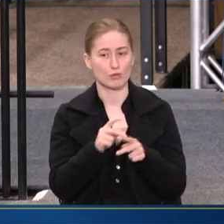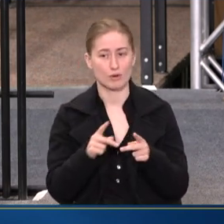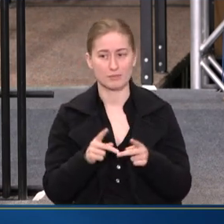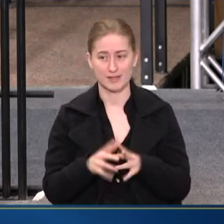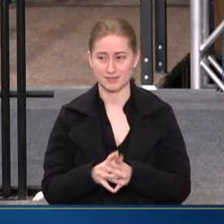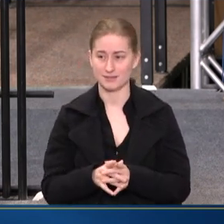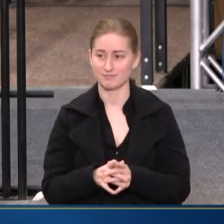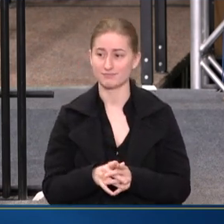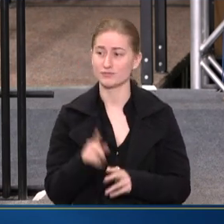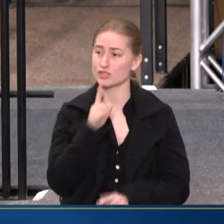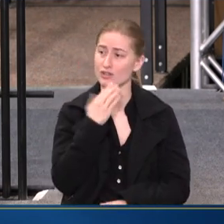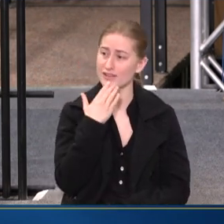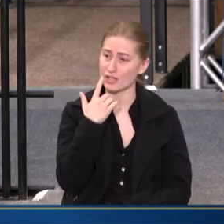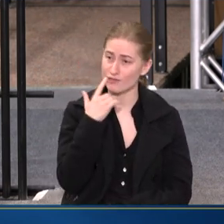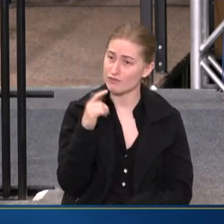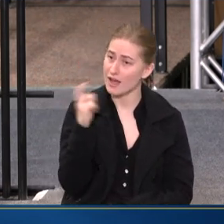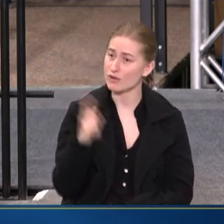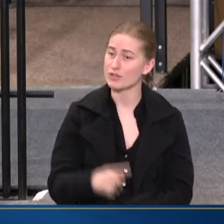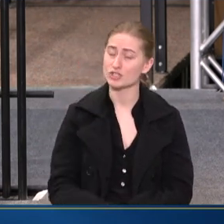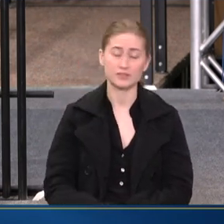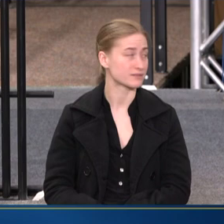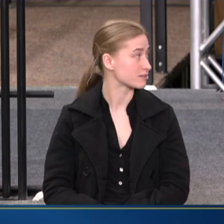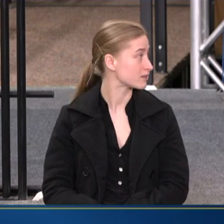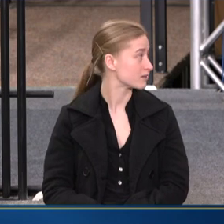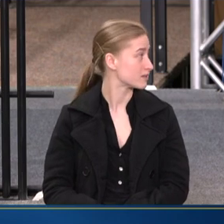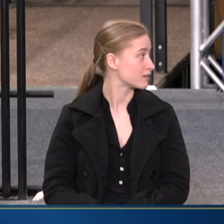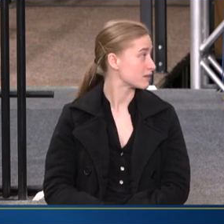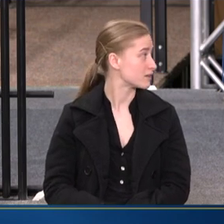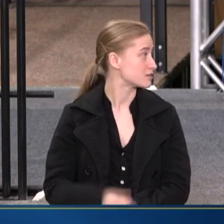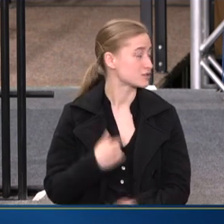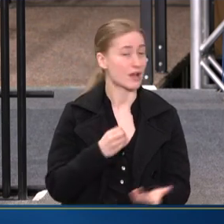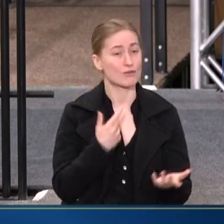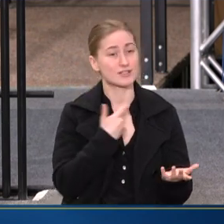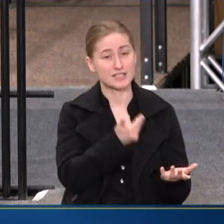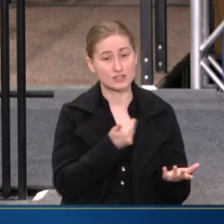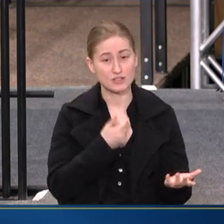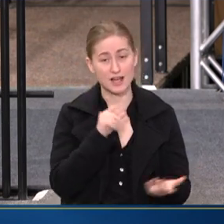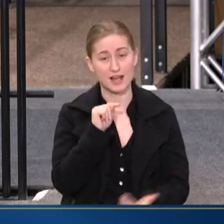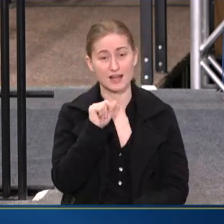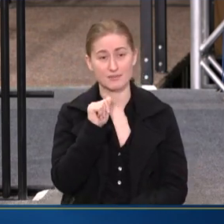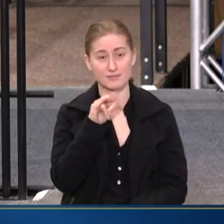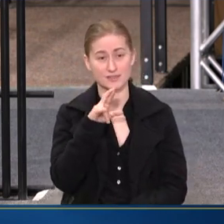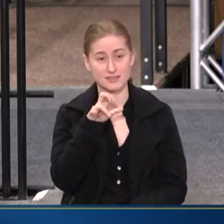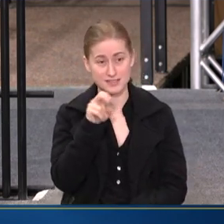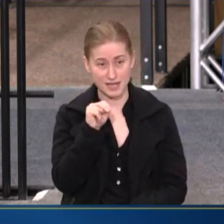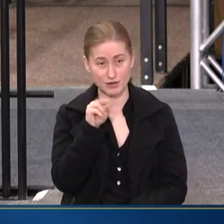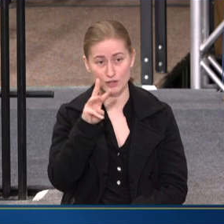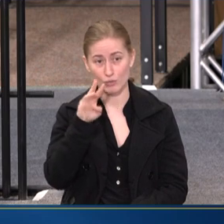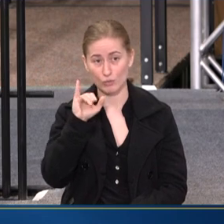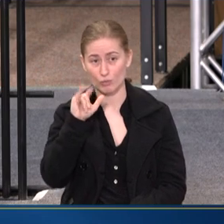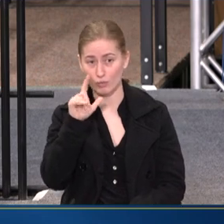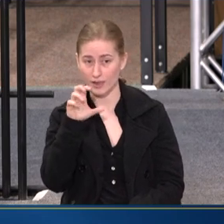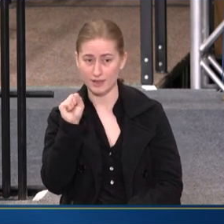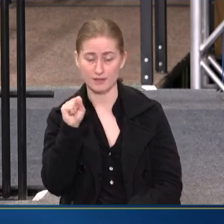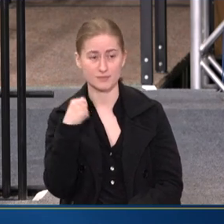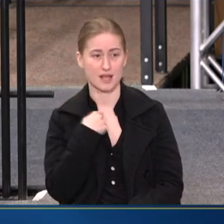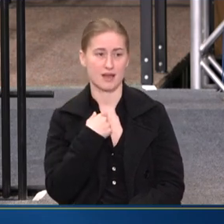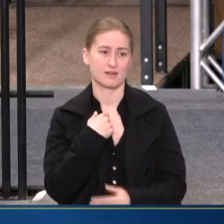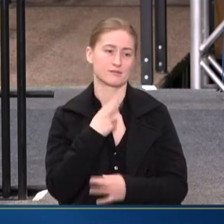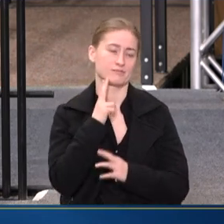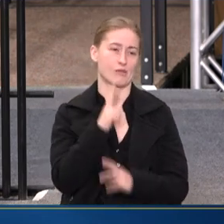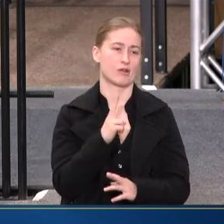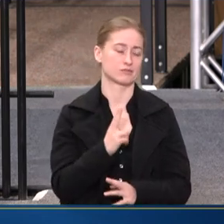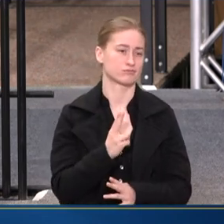THANK YOU SO MUCH FOR THAT QUESTION. BY WAY OF INTRODUCTION, HELLO EVERYONE. I'M TERRIN WILLIAMS. HAVE THE PRIVILEGE OF SERVING AS